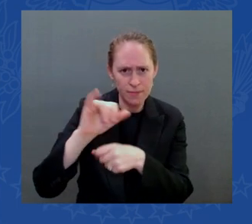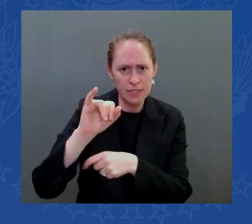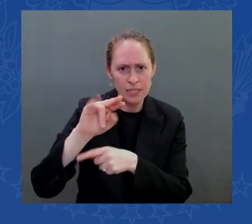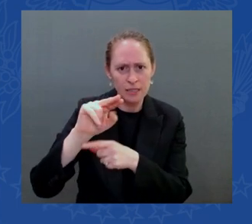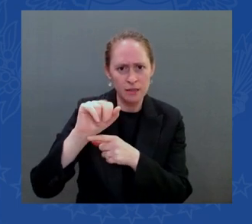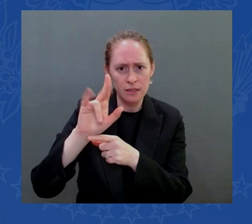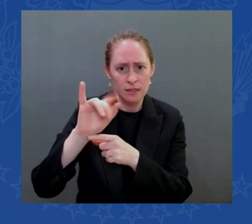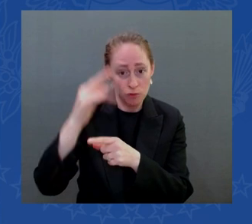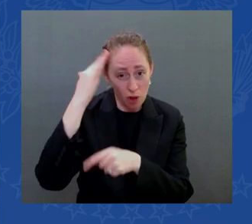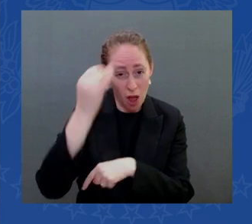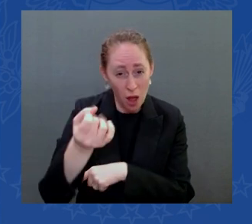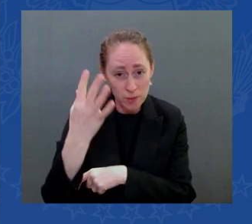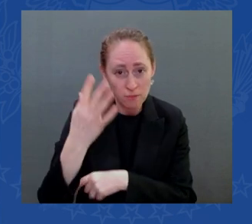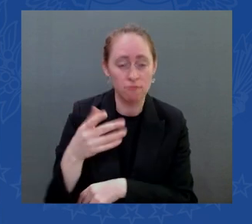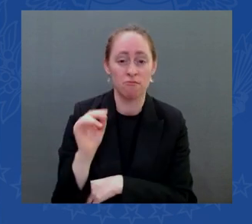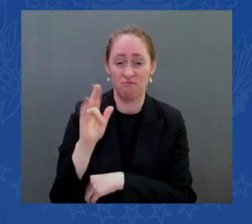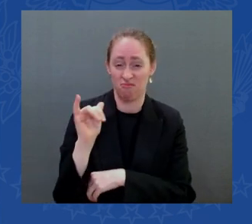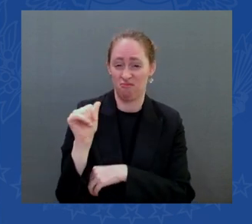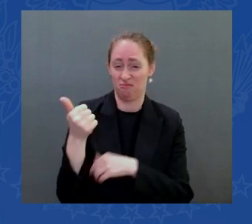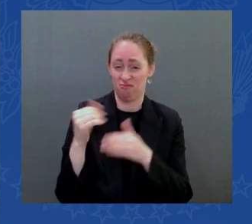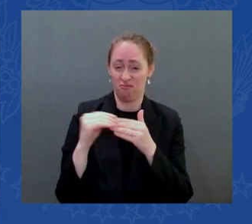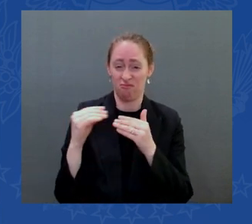since it was first discovered